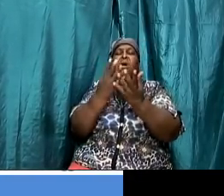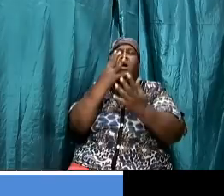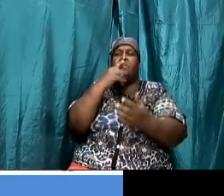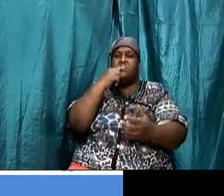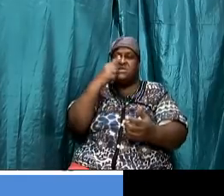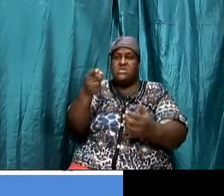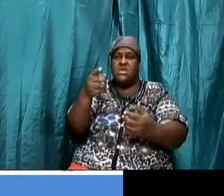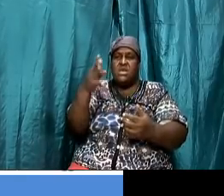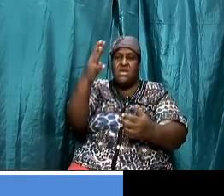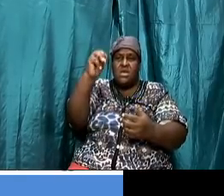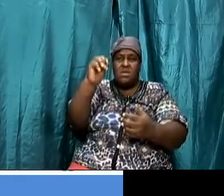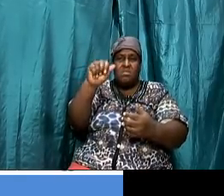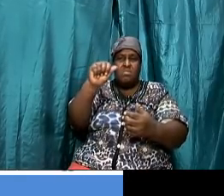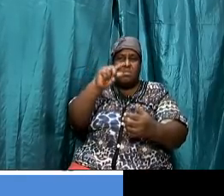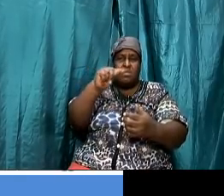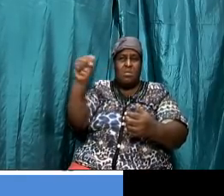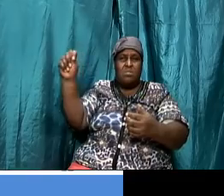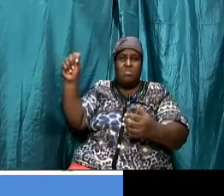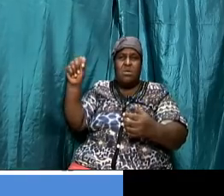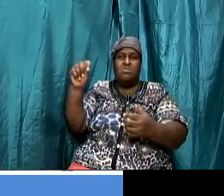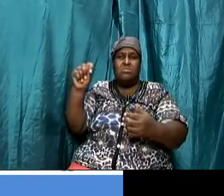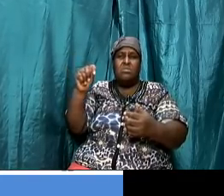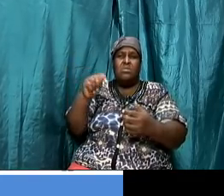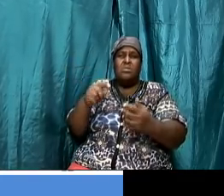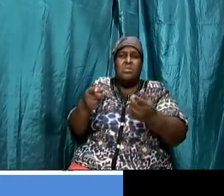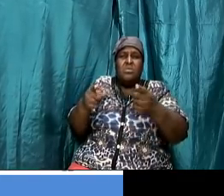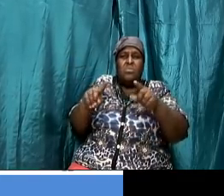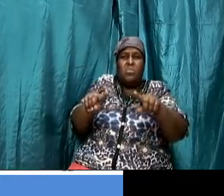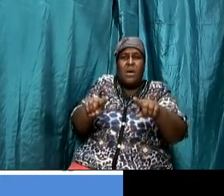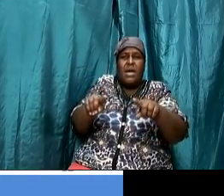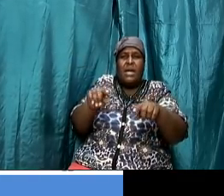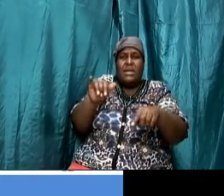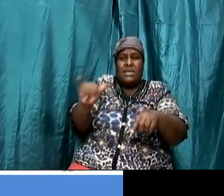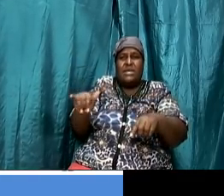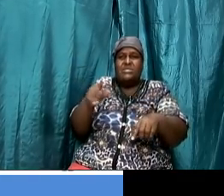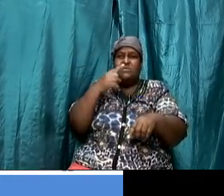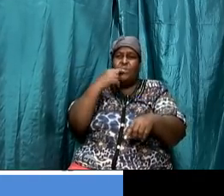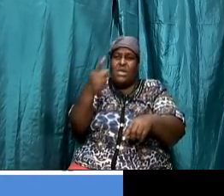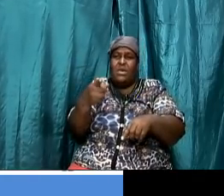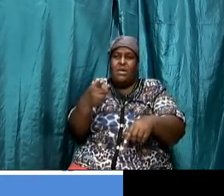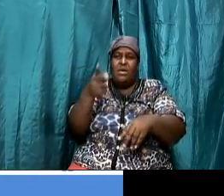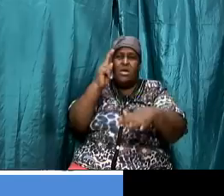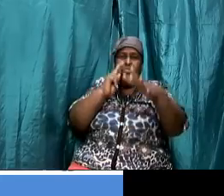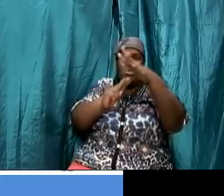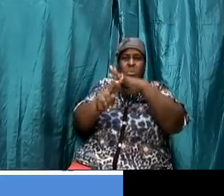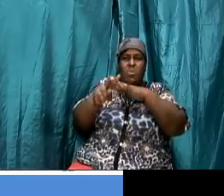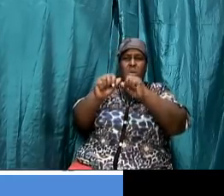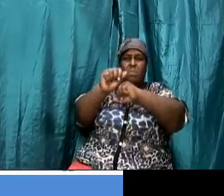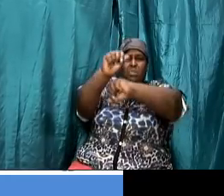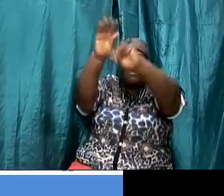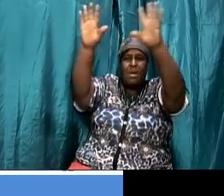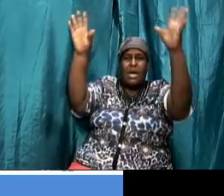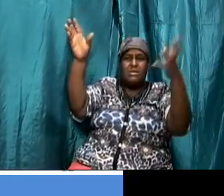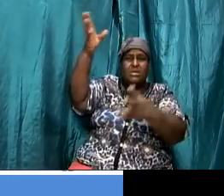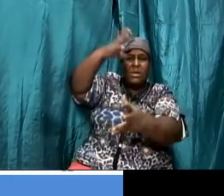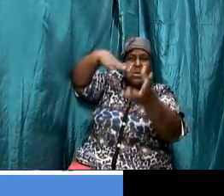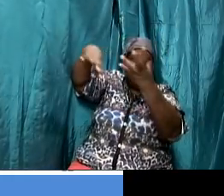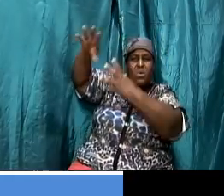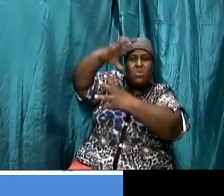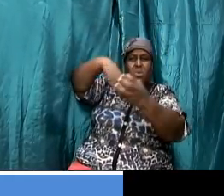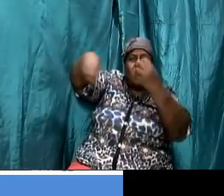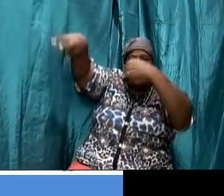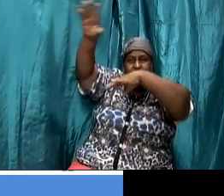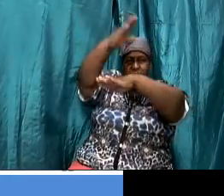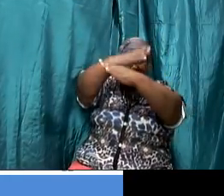verse 5 to 9 it says while he yet speak behold a bright cloud